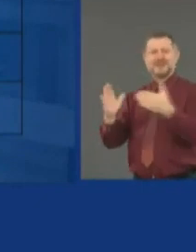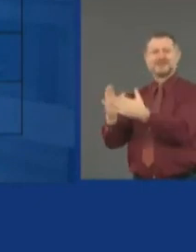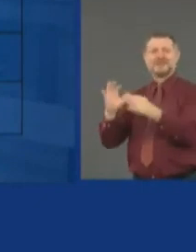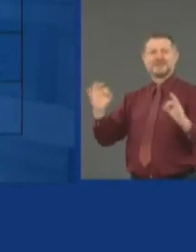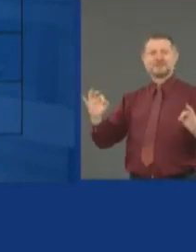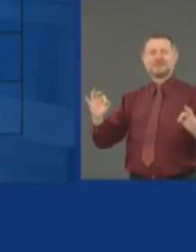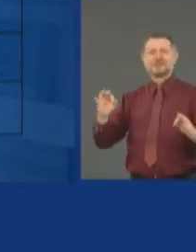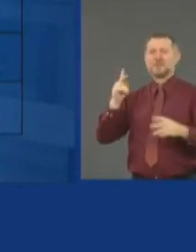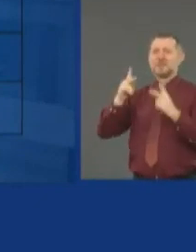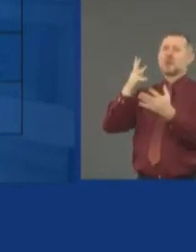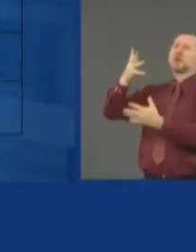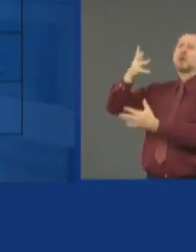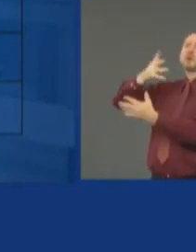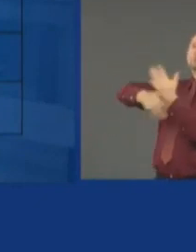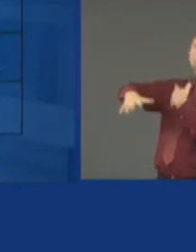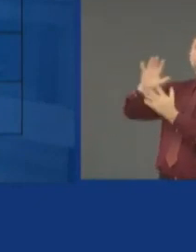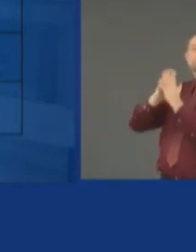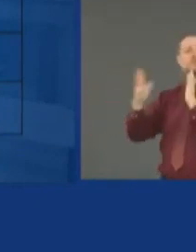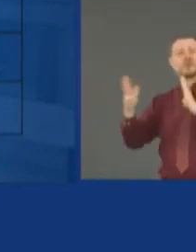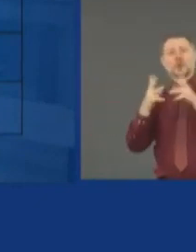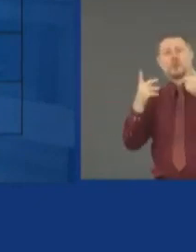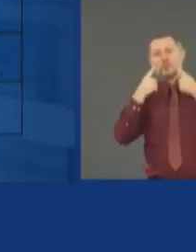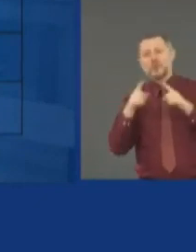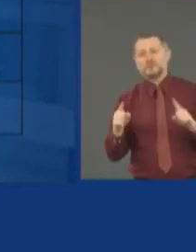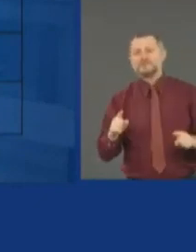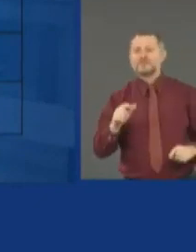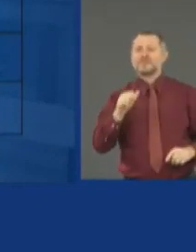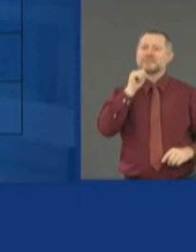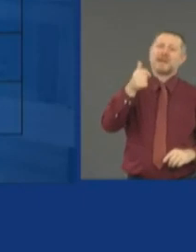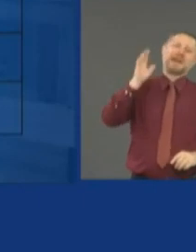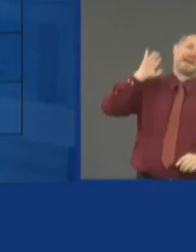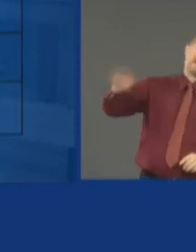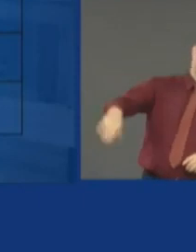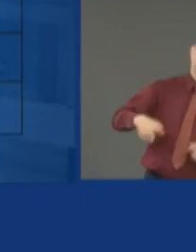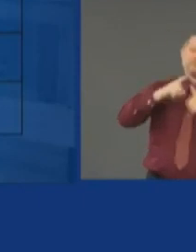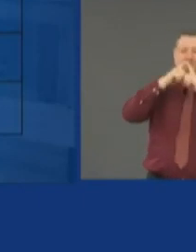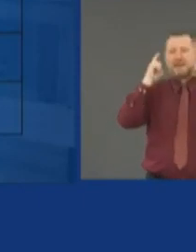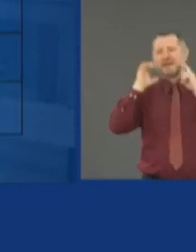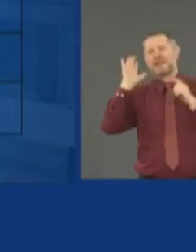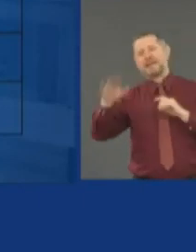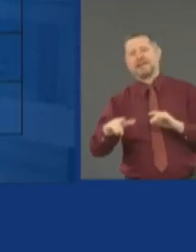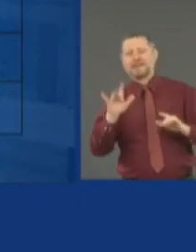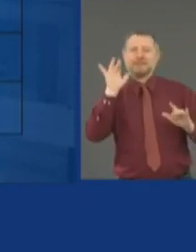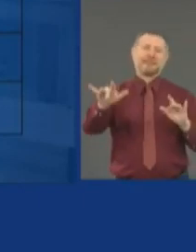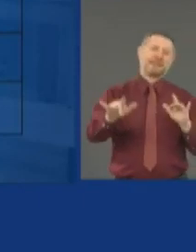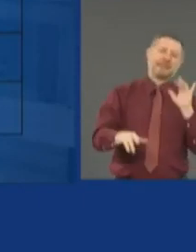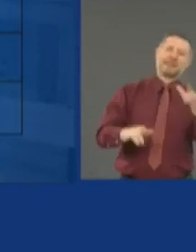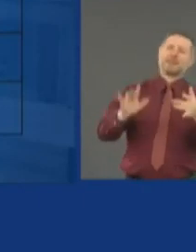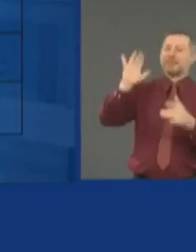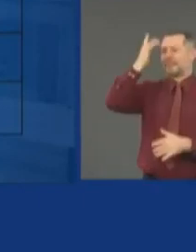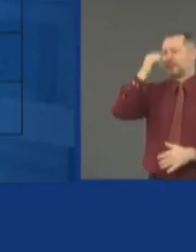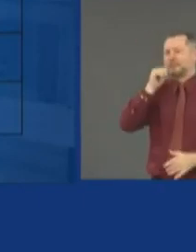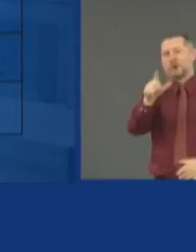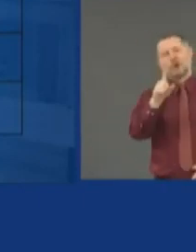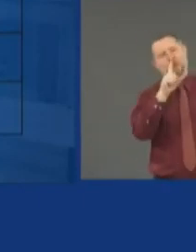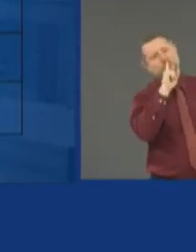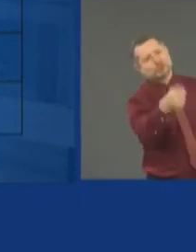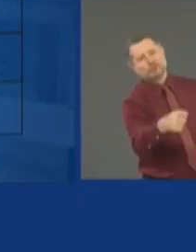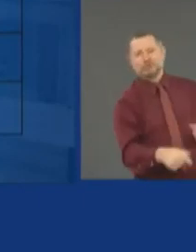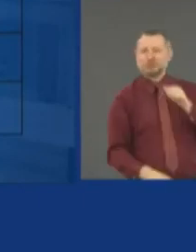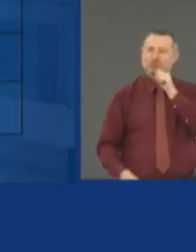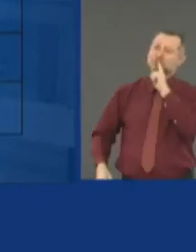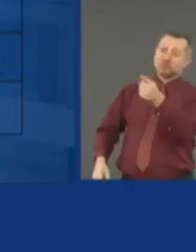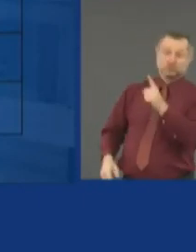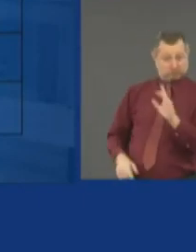distance make, masks make? I think it's all a bunch of malarkey. Oh, really? Then you tell me how those numbers dropped